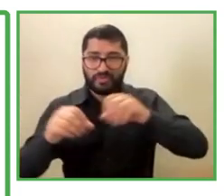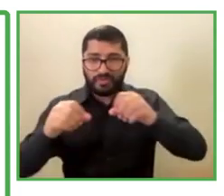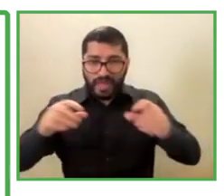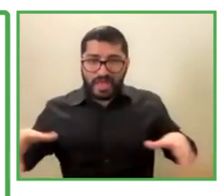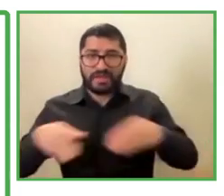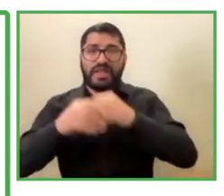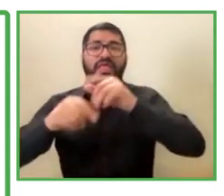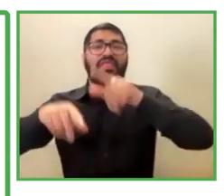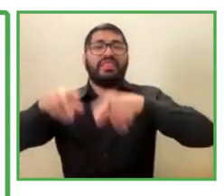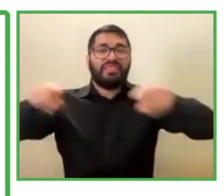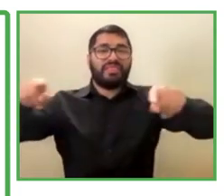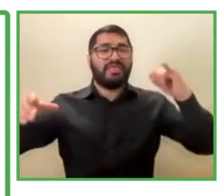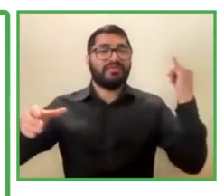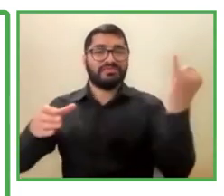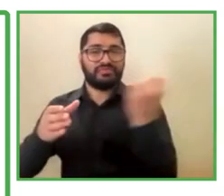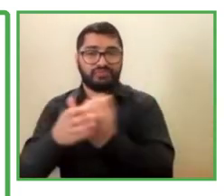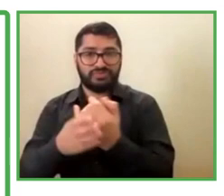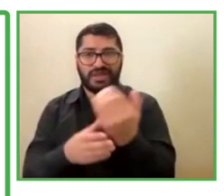area of diversity inclusion.